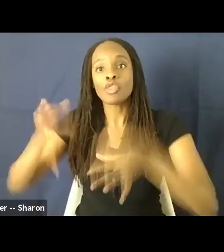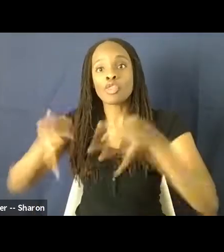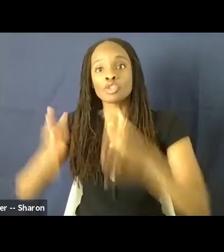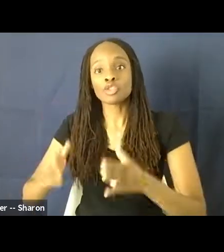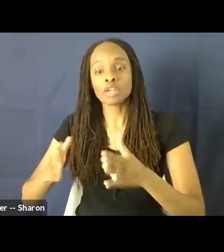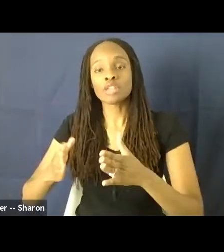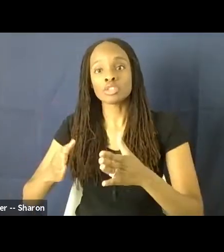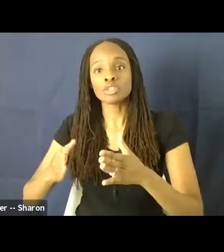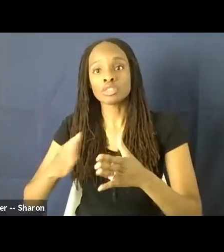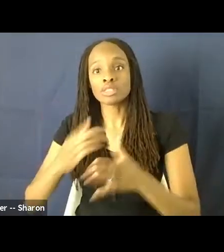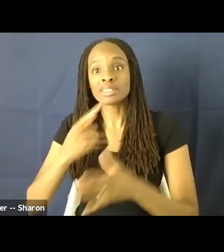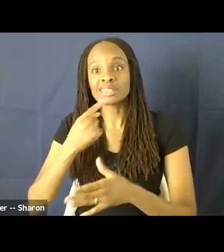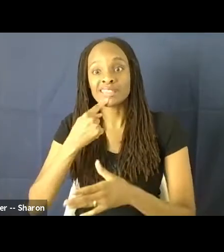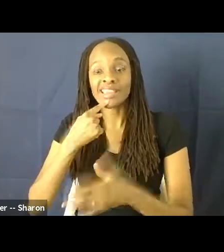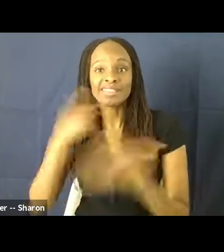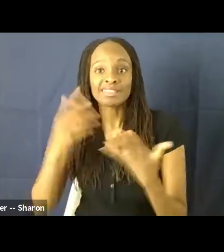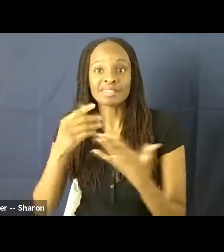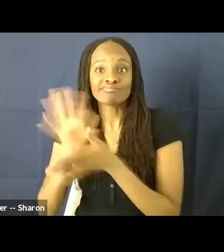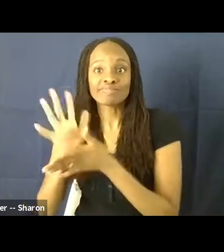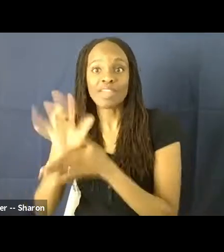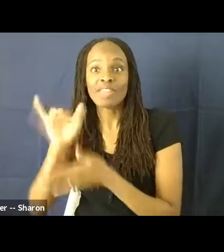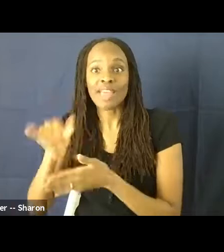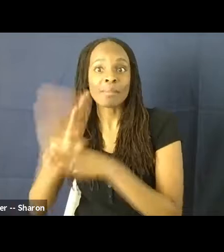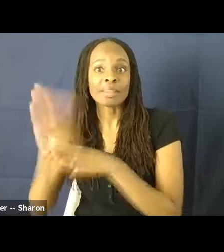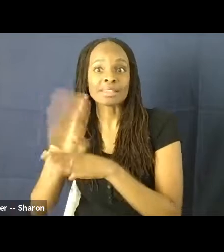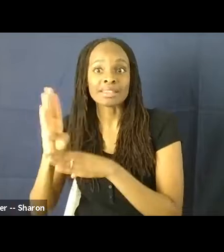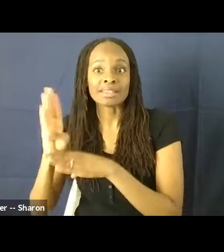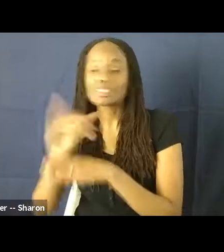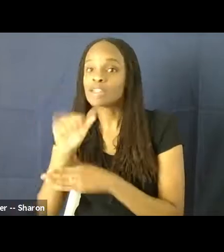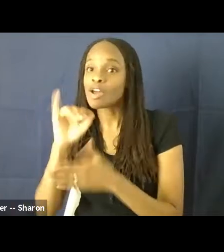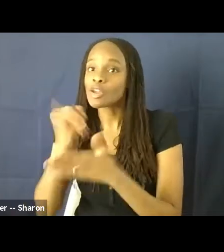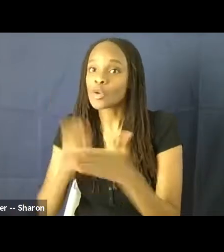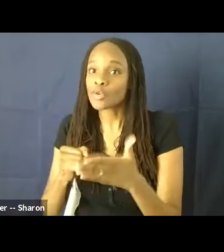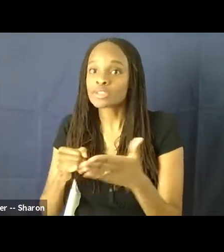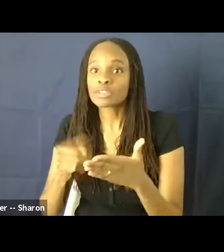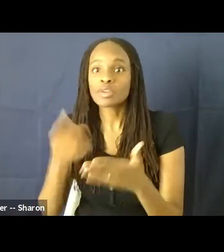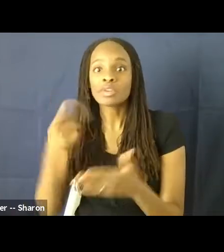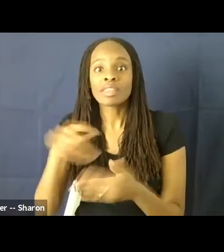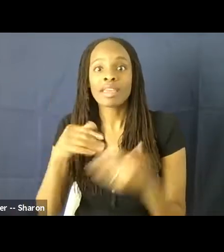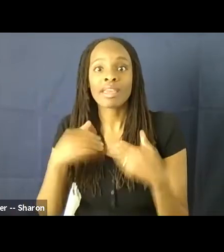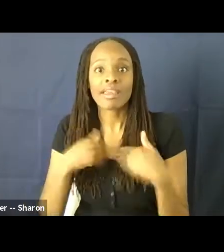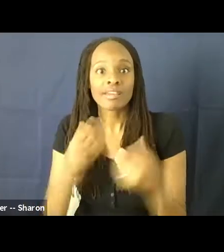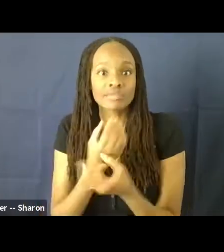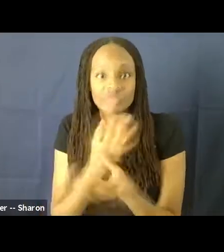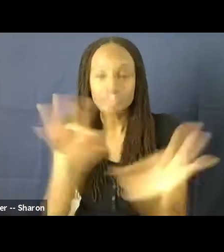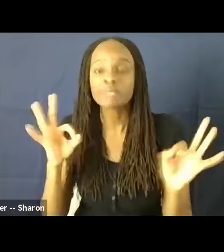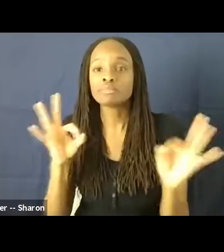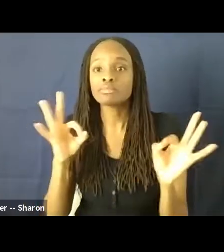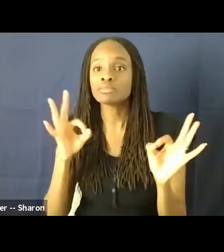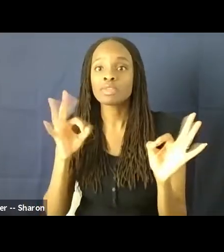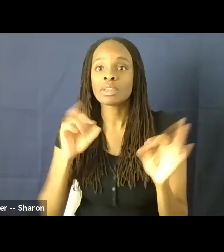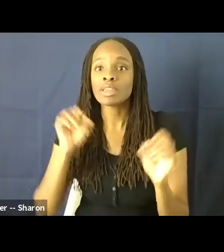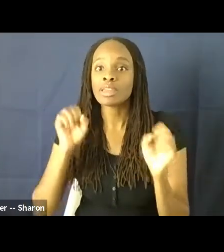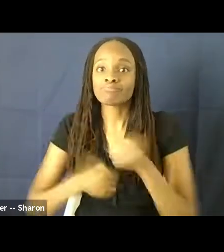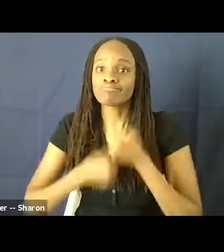actually a business, not an art. So they are not liable to the First Amendment freedoms of free speech and that they can be censored.